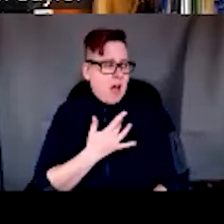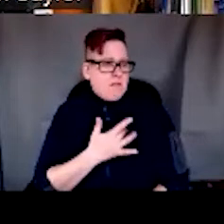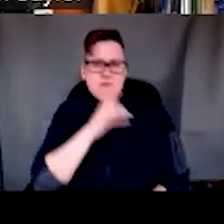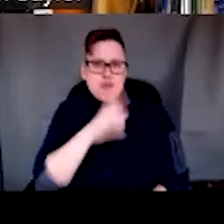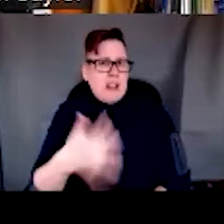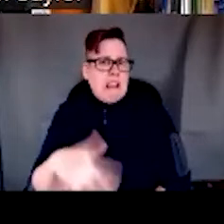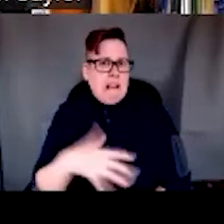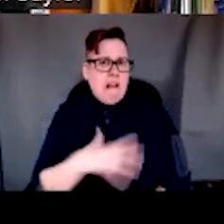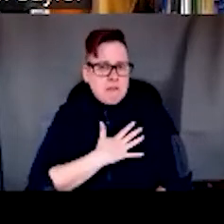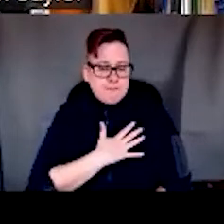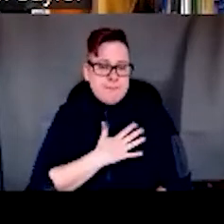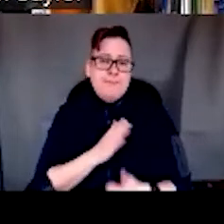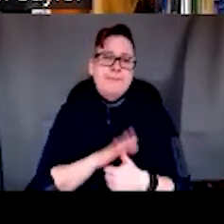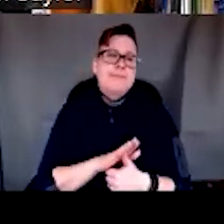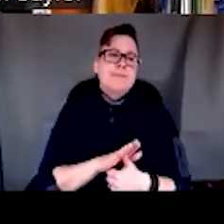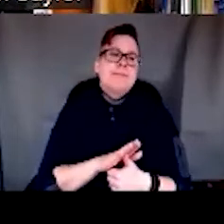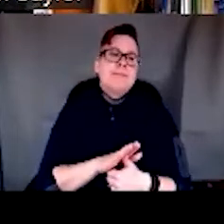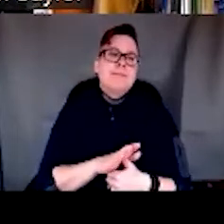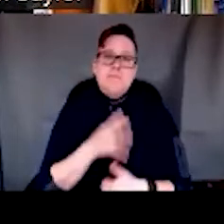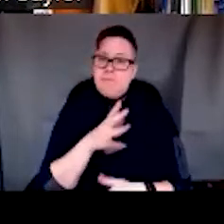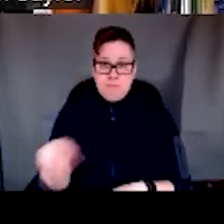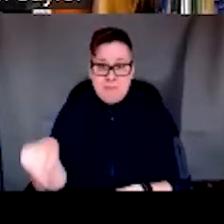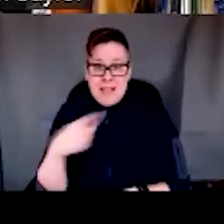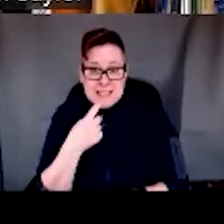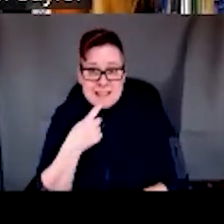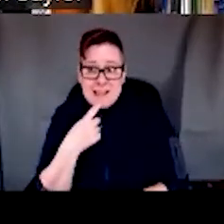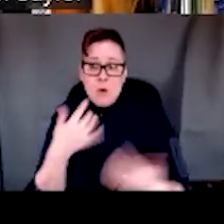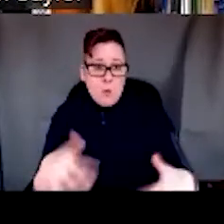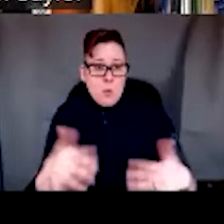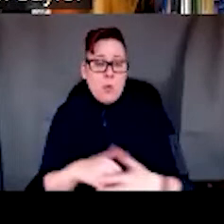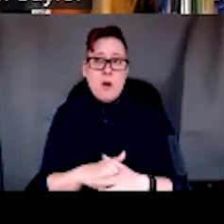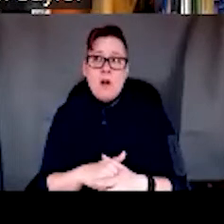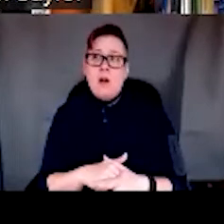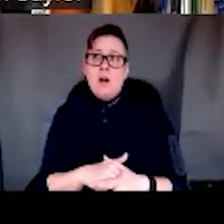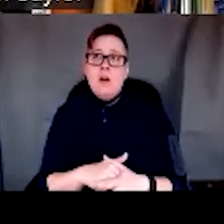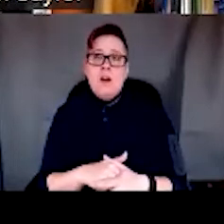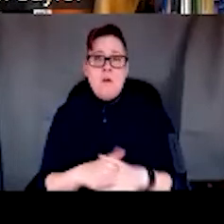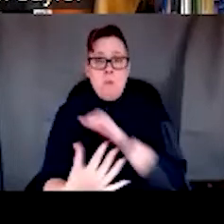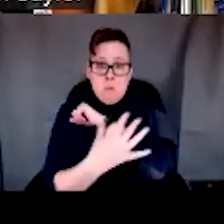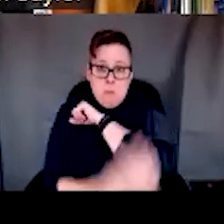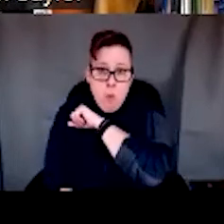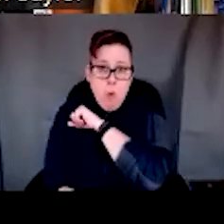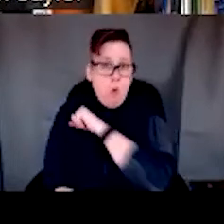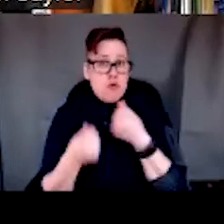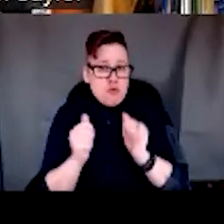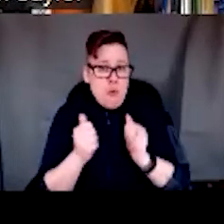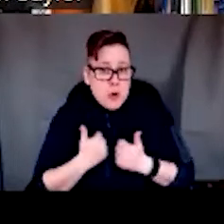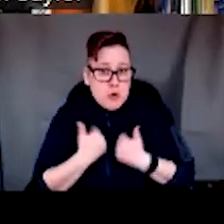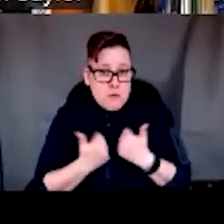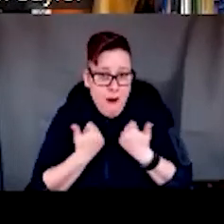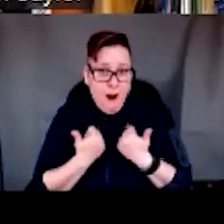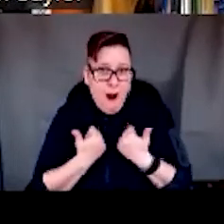real to them. Um, they acknowledged that being, poor and trying to survive in poverty